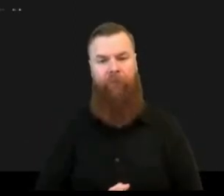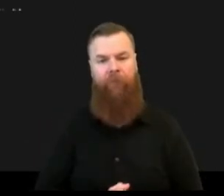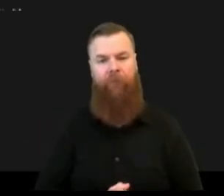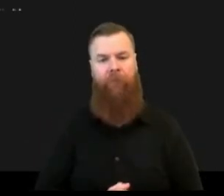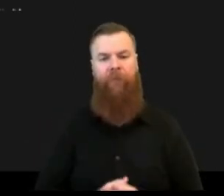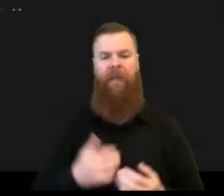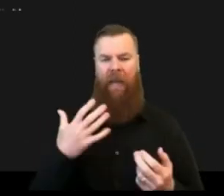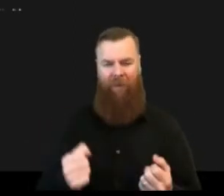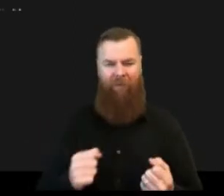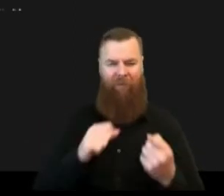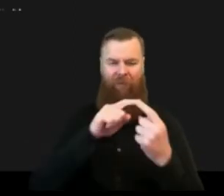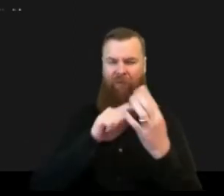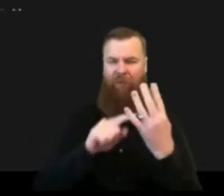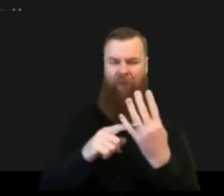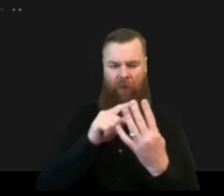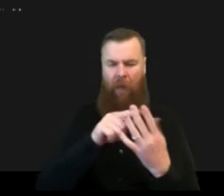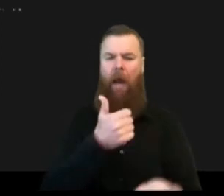information for decision making